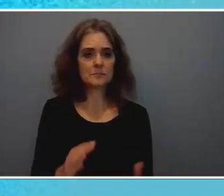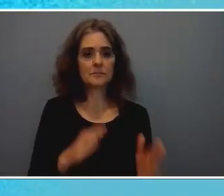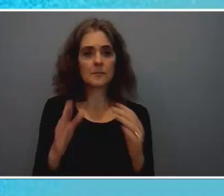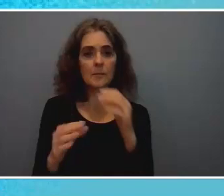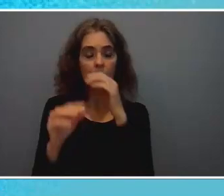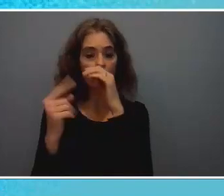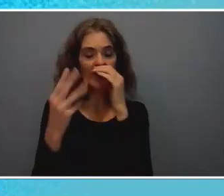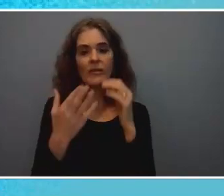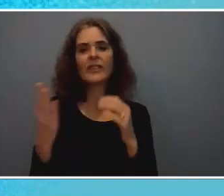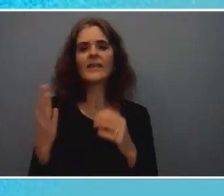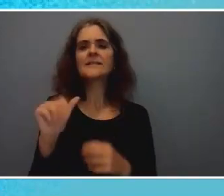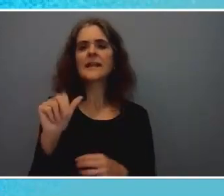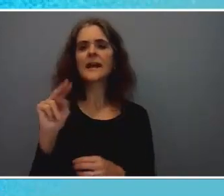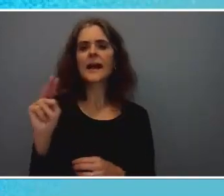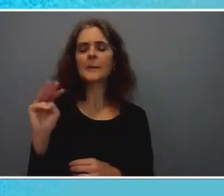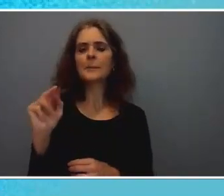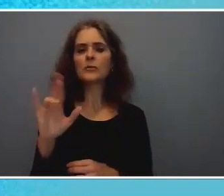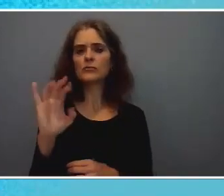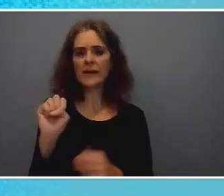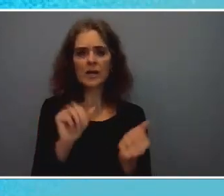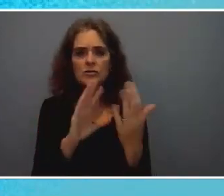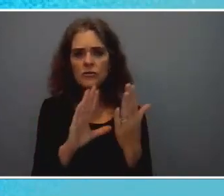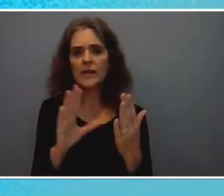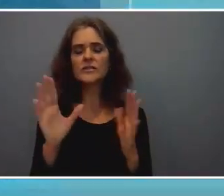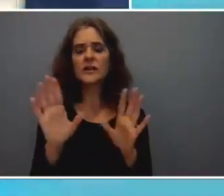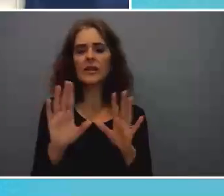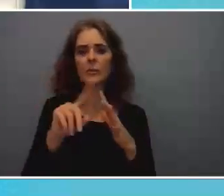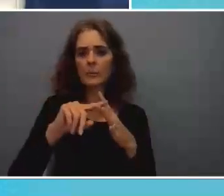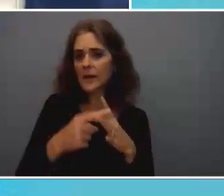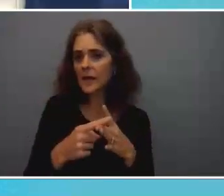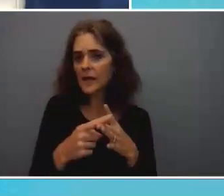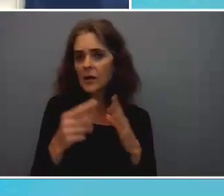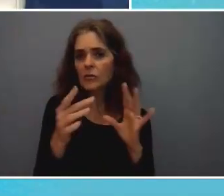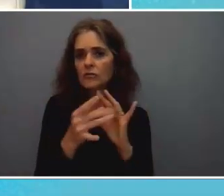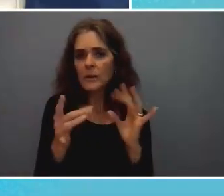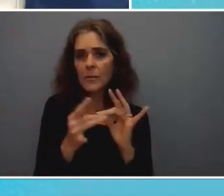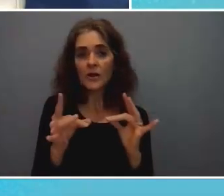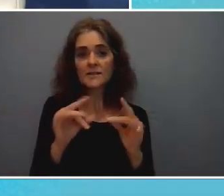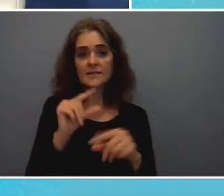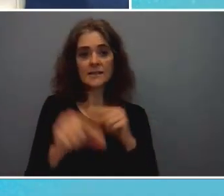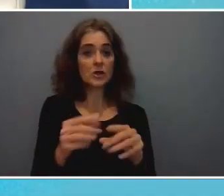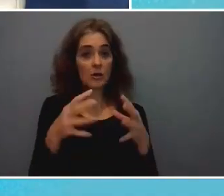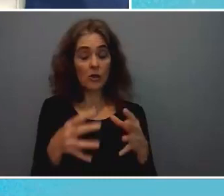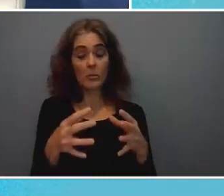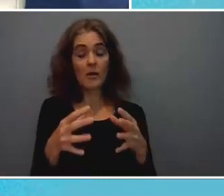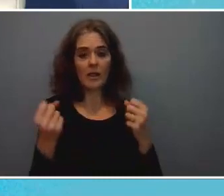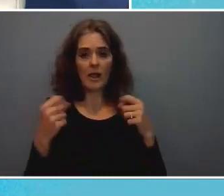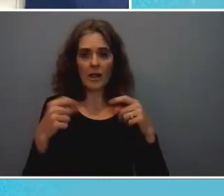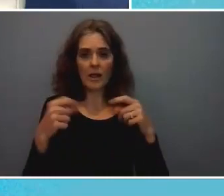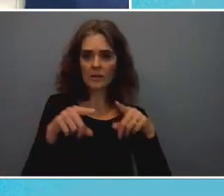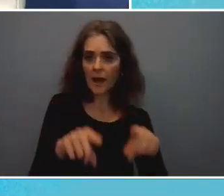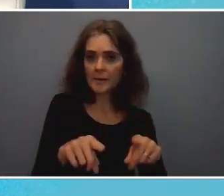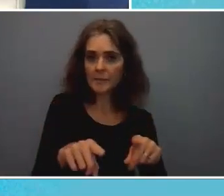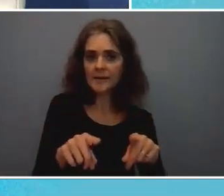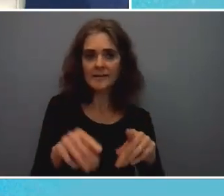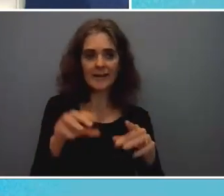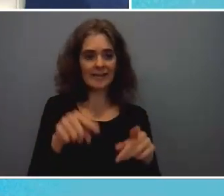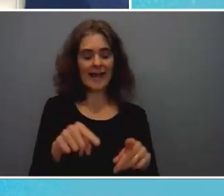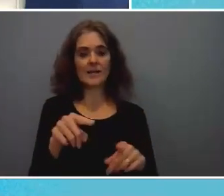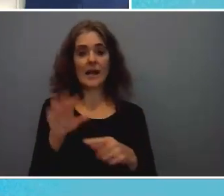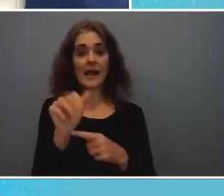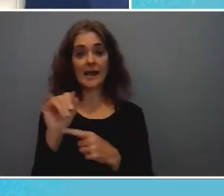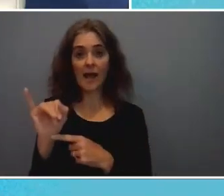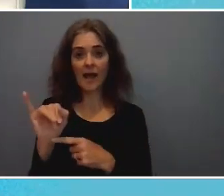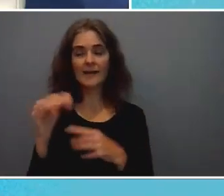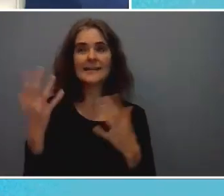spoke to in in her opening remarks was um global alignment and the the geopolitical problems that artificial intelligence does